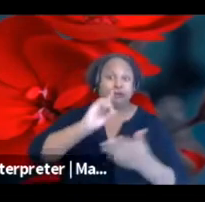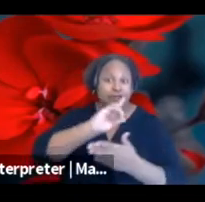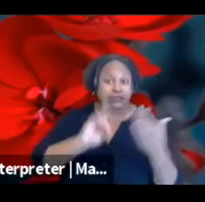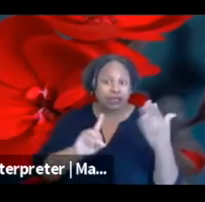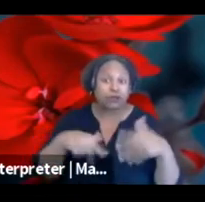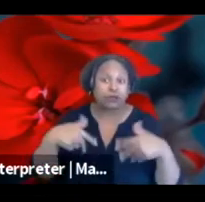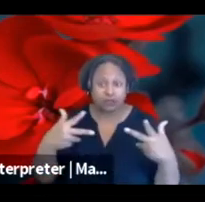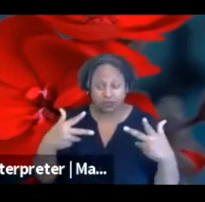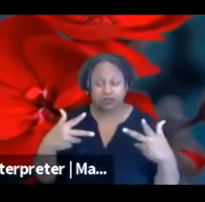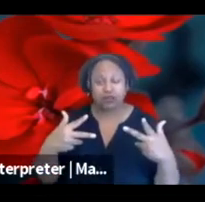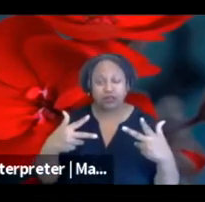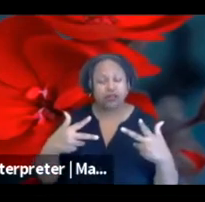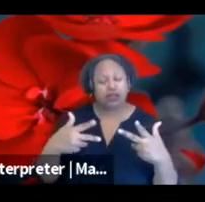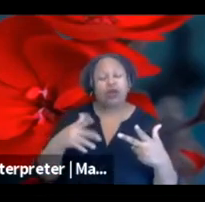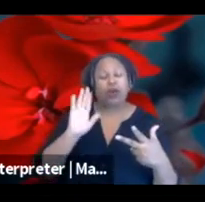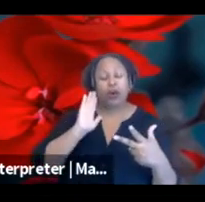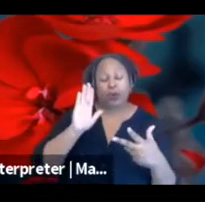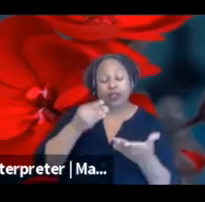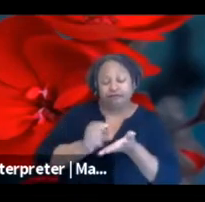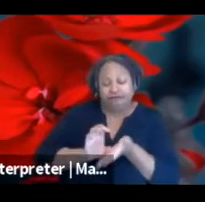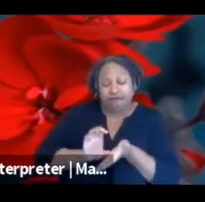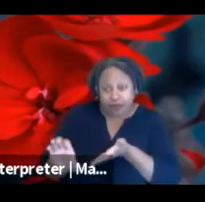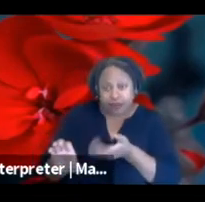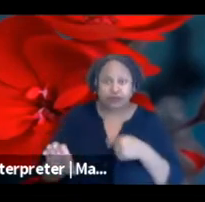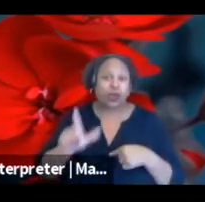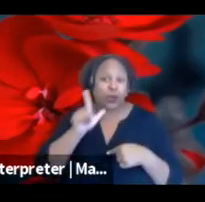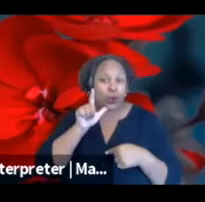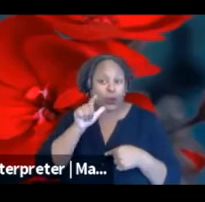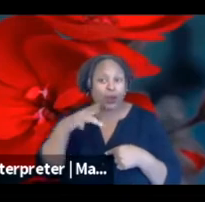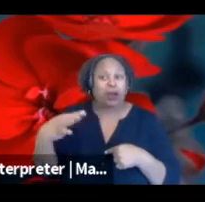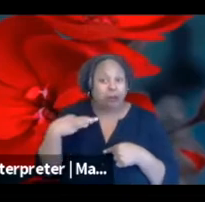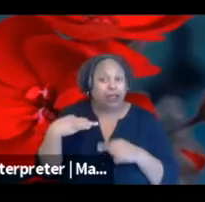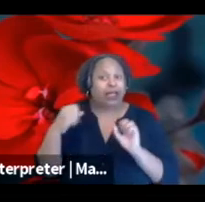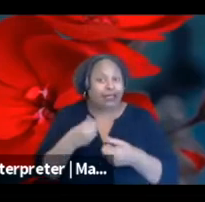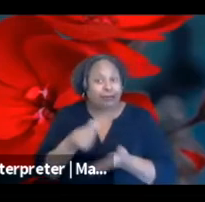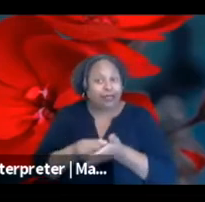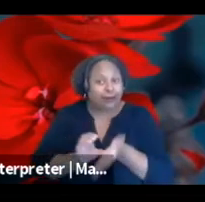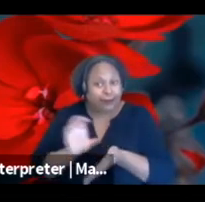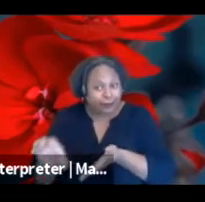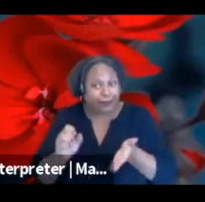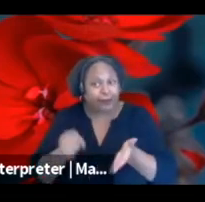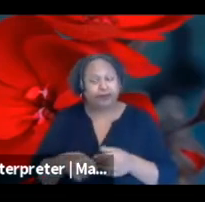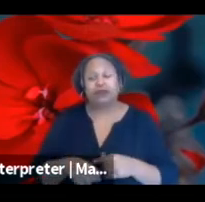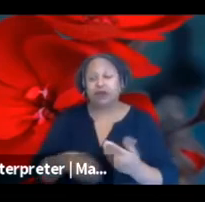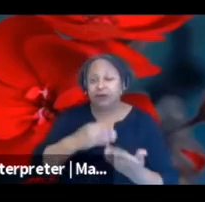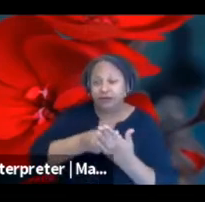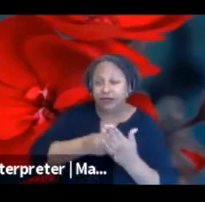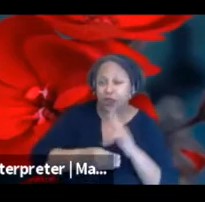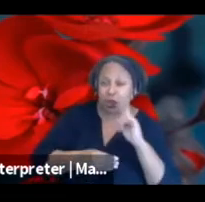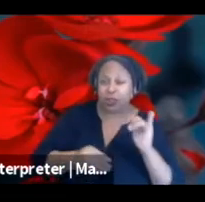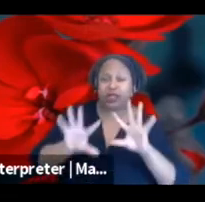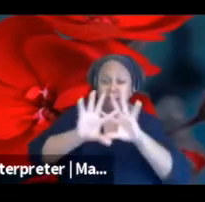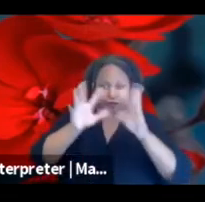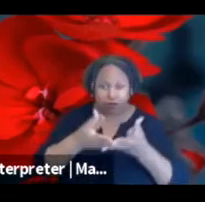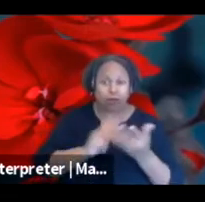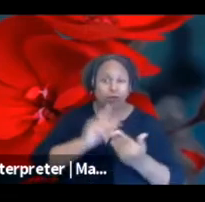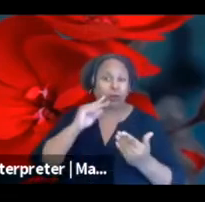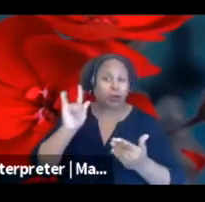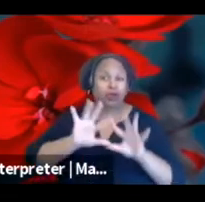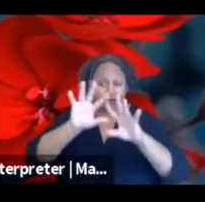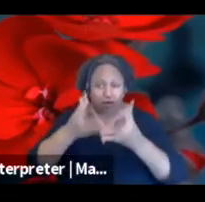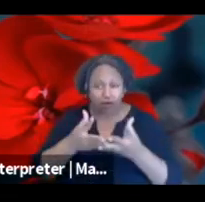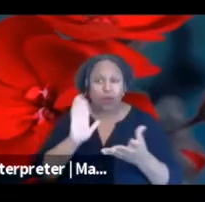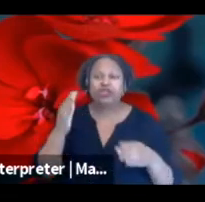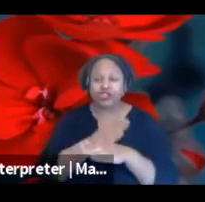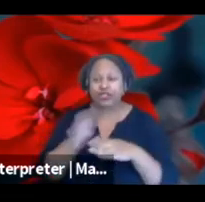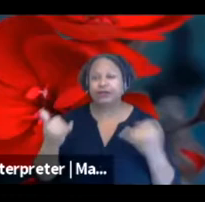of what we will fund, who is eligible for the funding, and what this program will look like as a whole. So I'm going to be sharing that